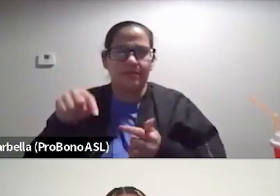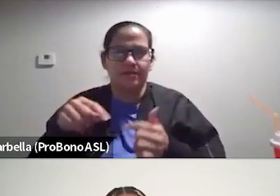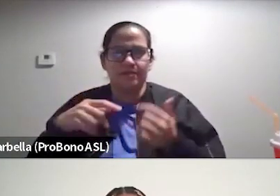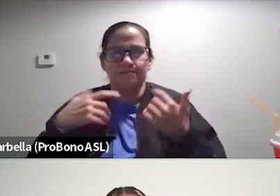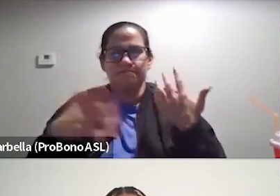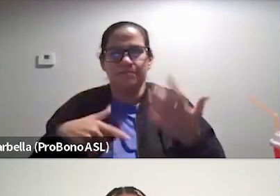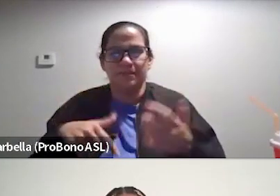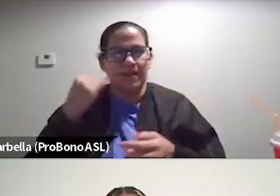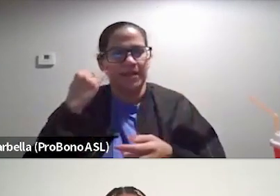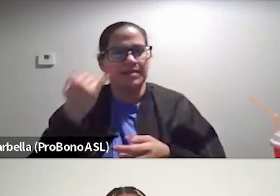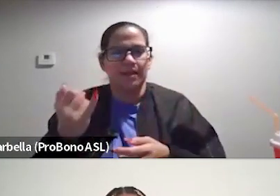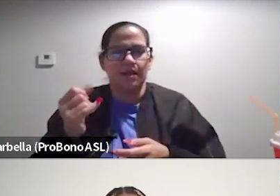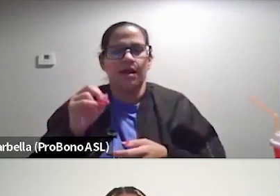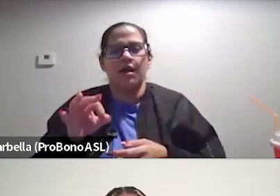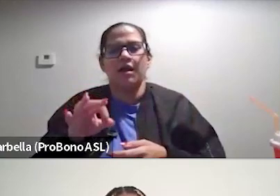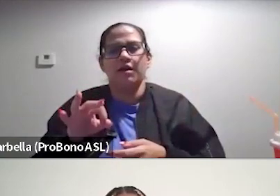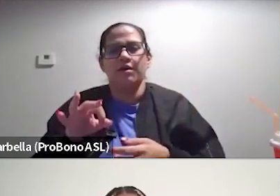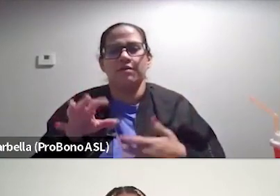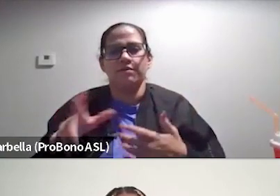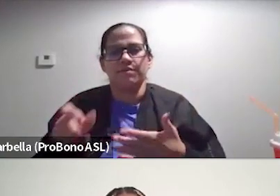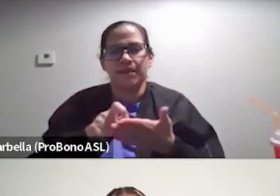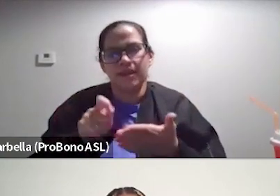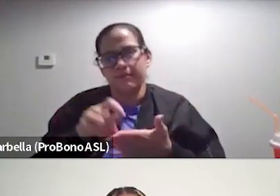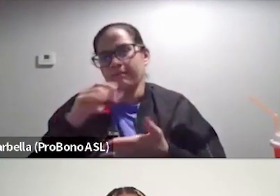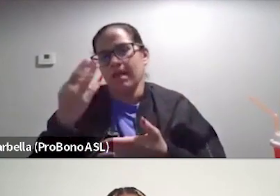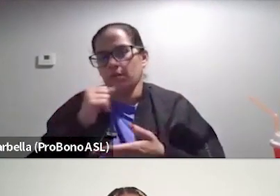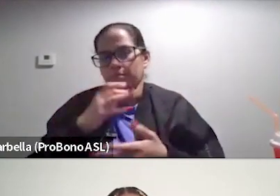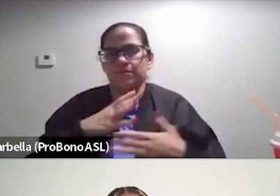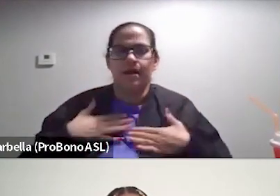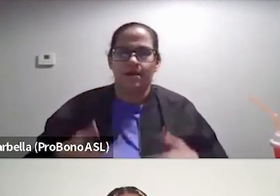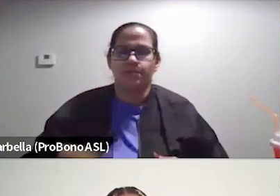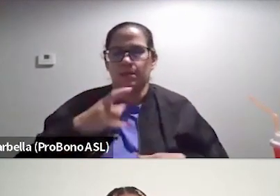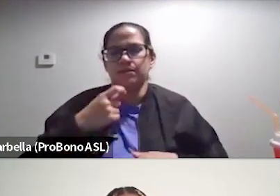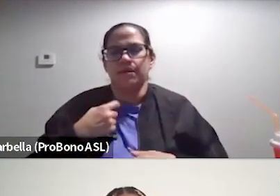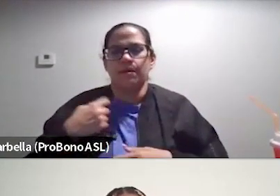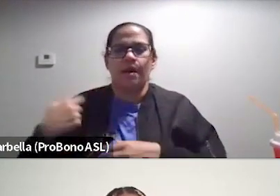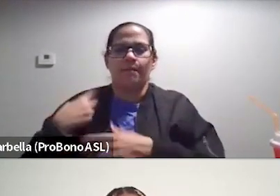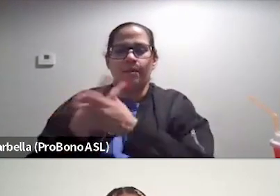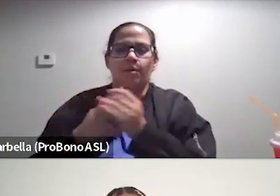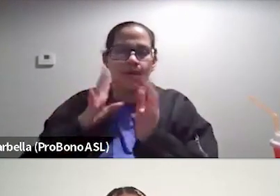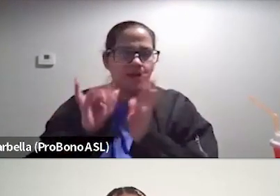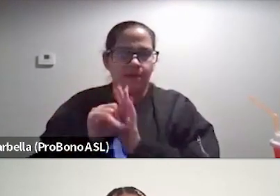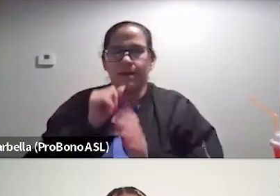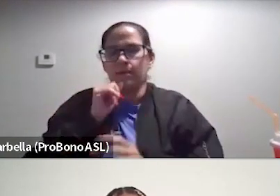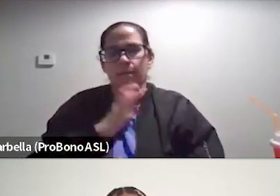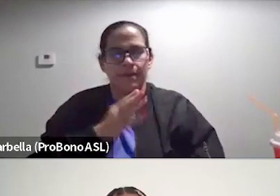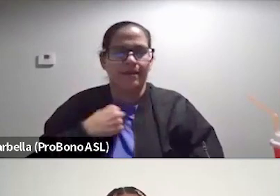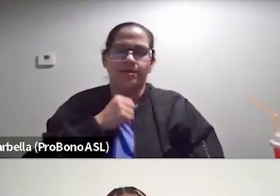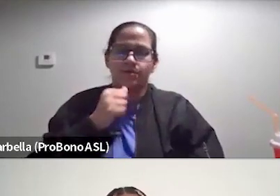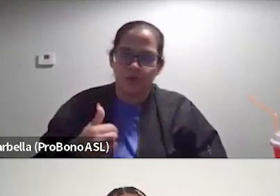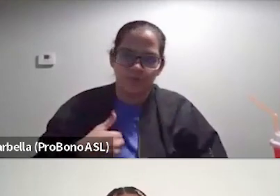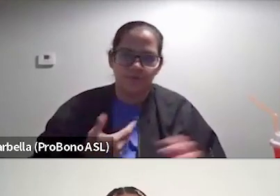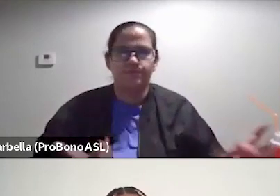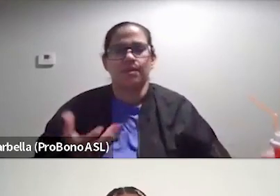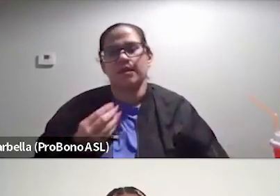this idea of the, the, the narratives of black women's bodies, because I both identify with being a woman and I don't. Um,